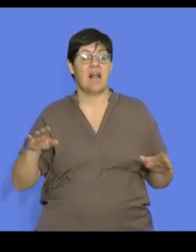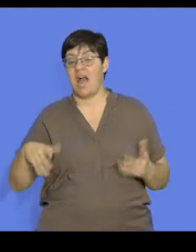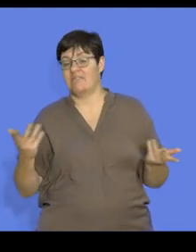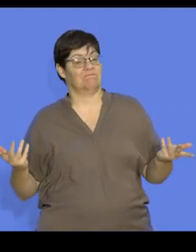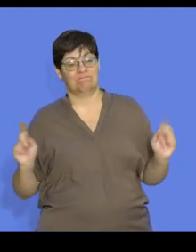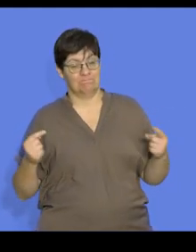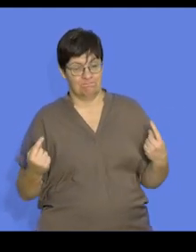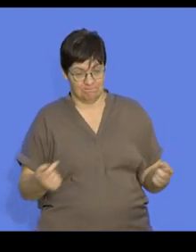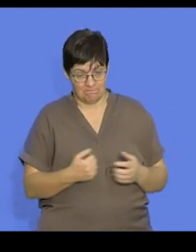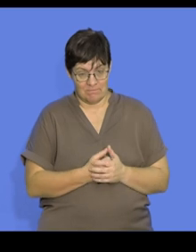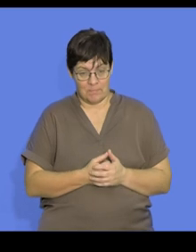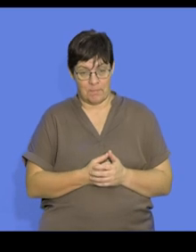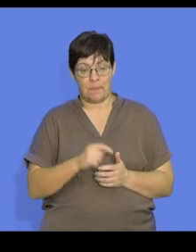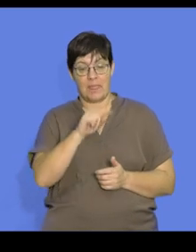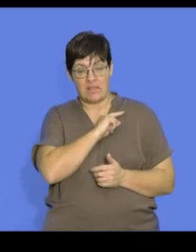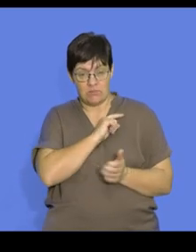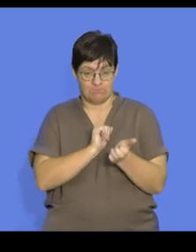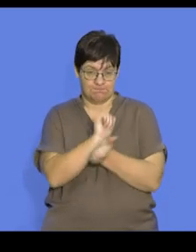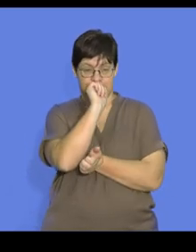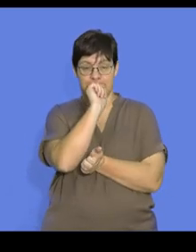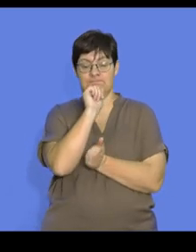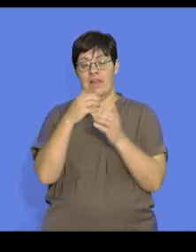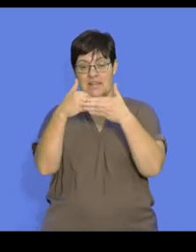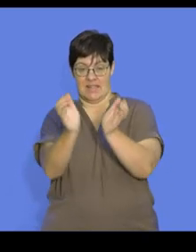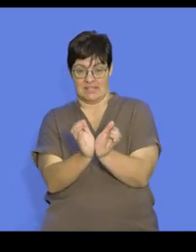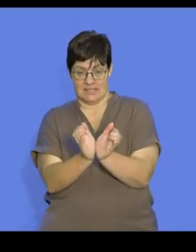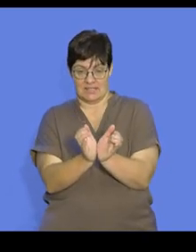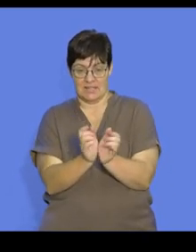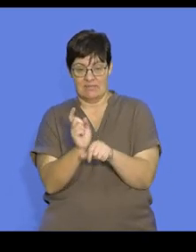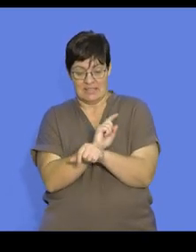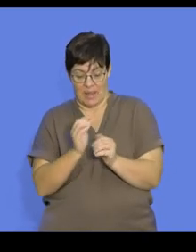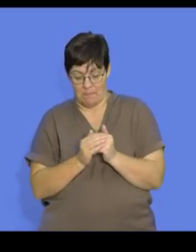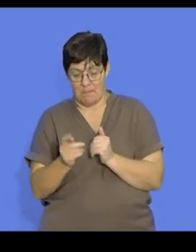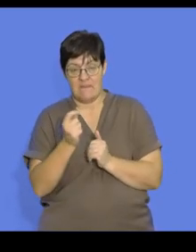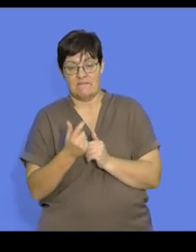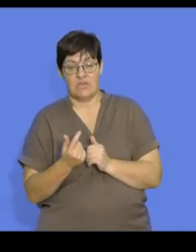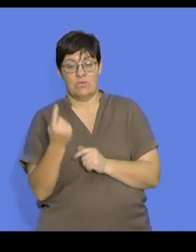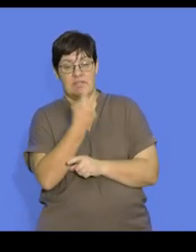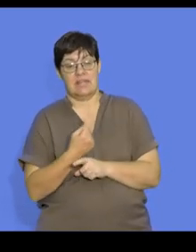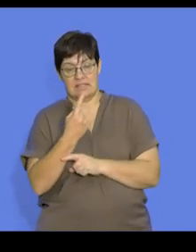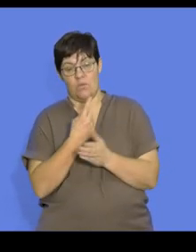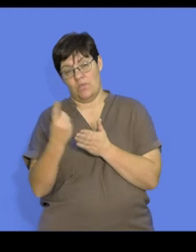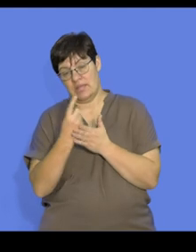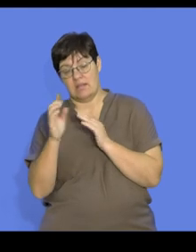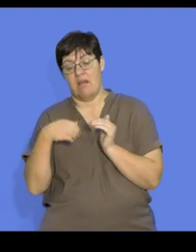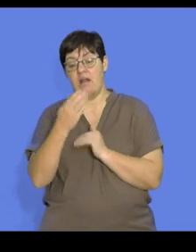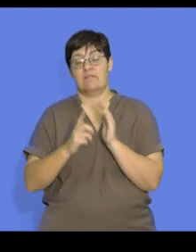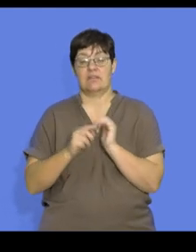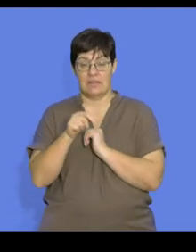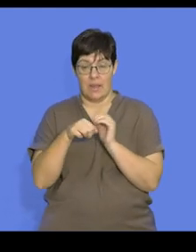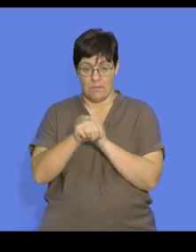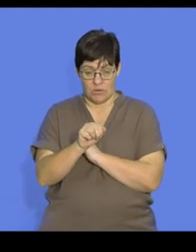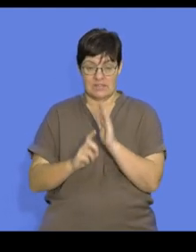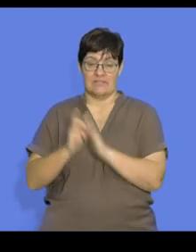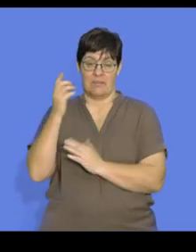walk very far or even fly, and so they are bound to that nest during the initial few days or weeks after